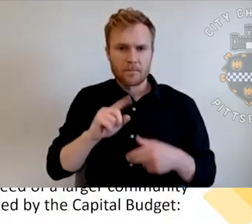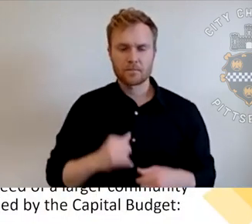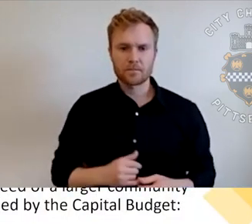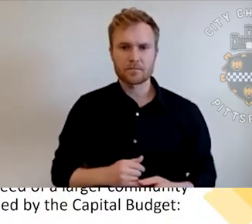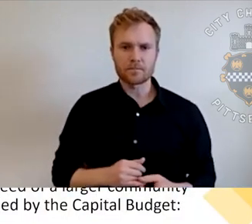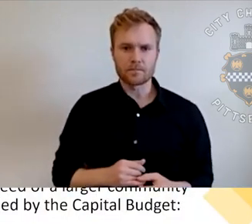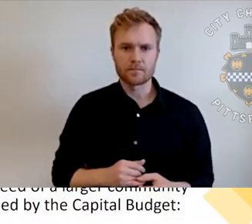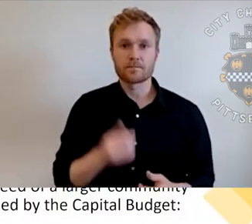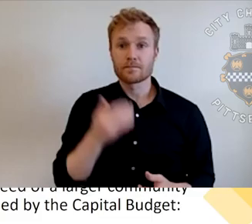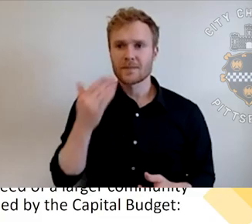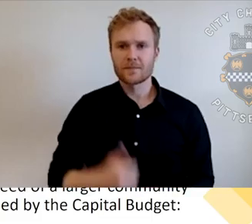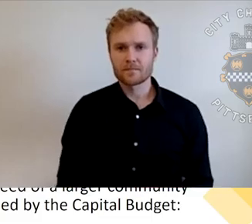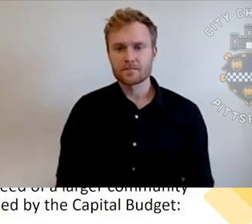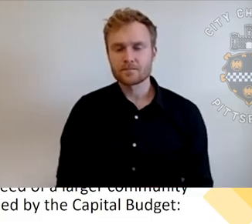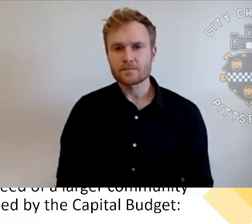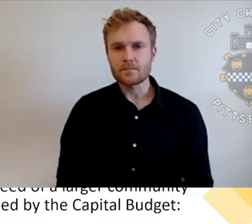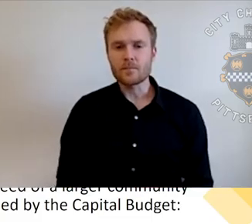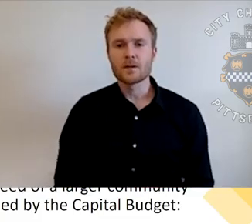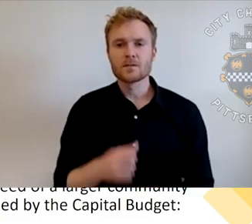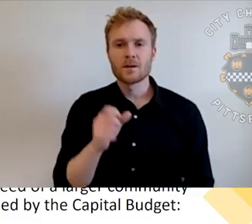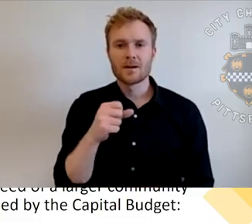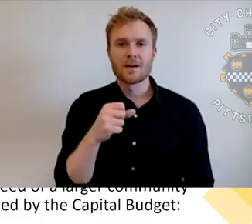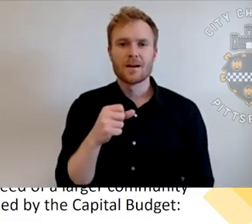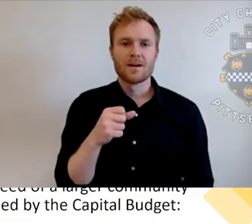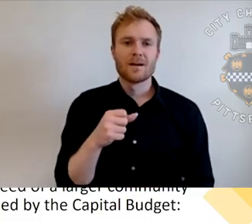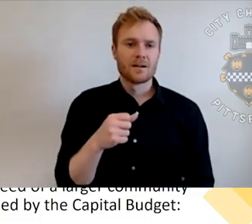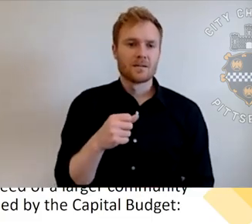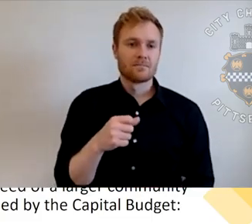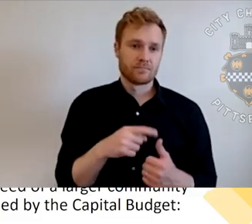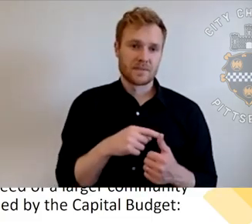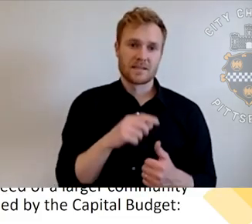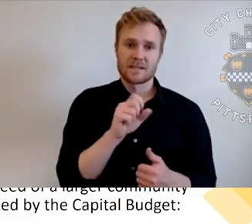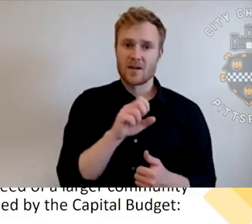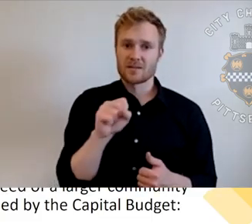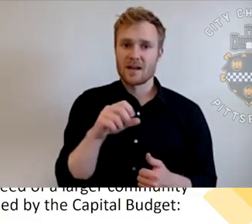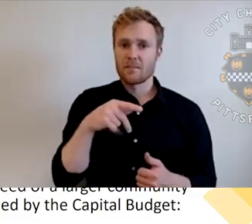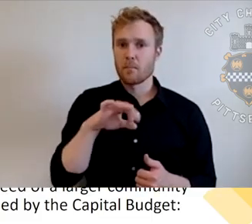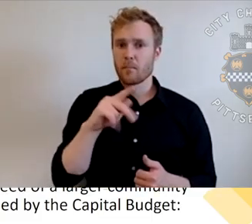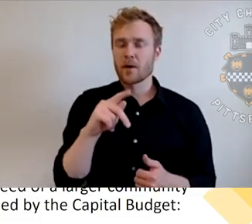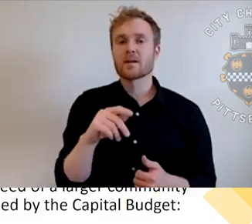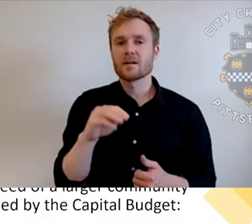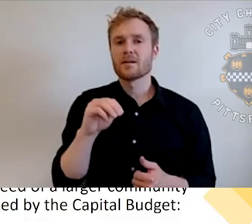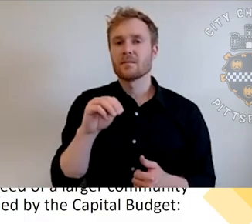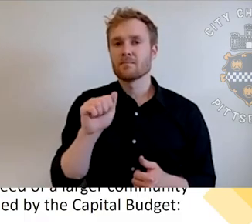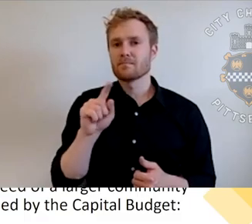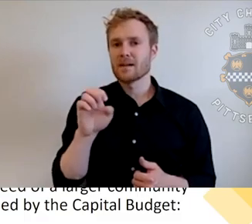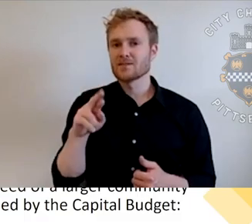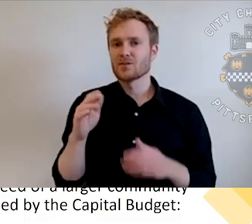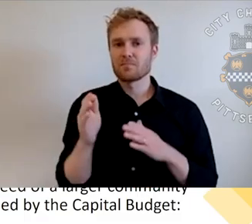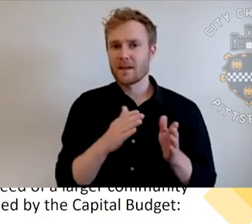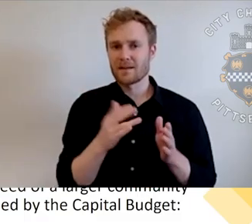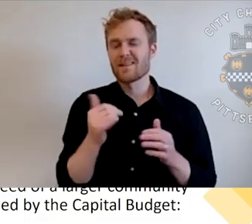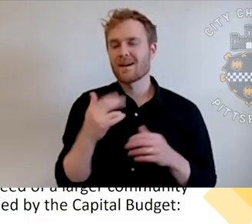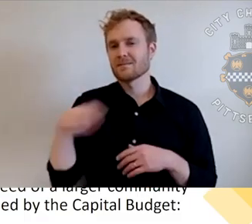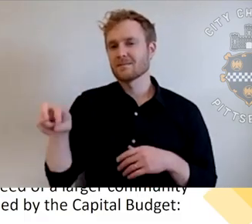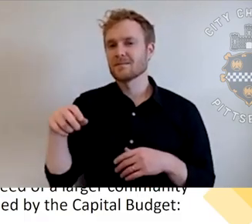Thank you. So yeah, we did, uh, Southside Park master plan and have now shifted that work to the DPW implementation